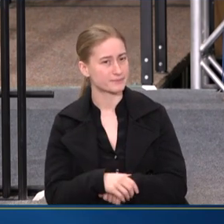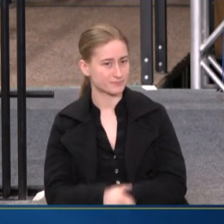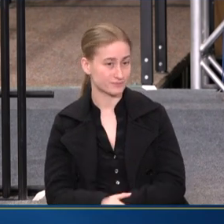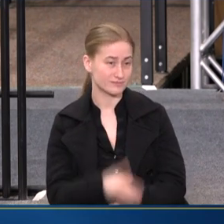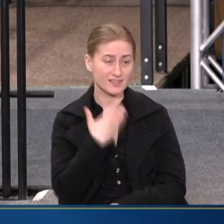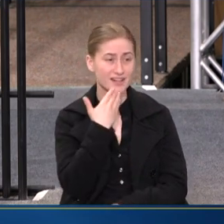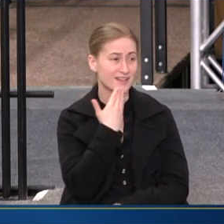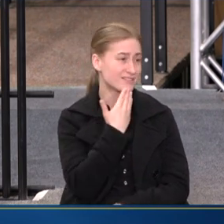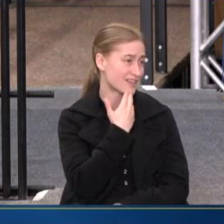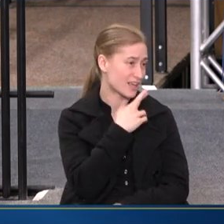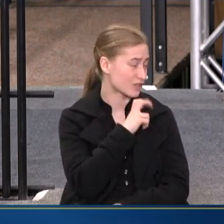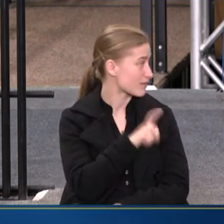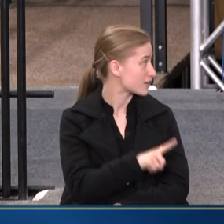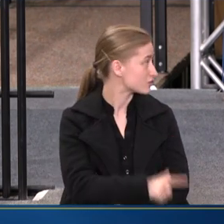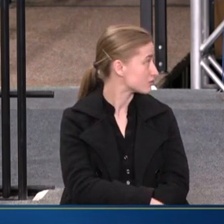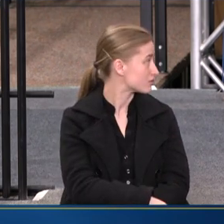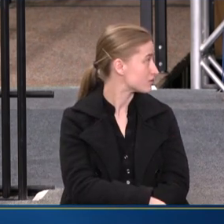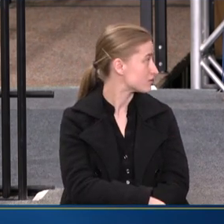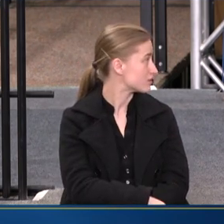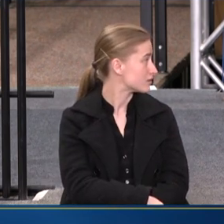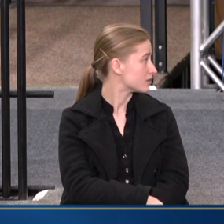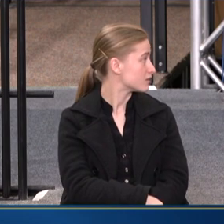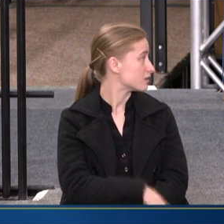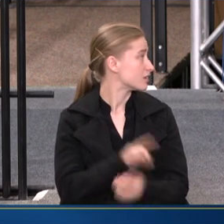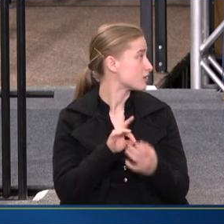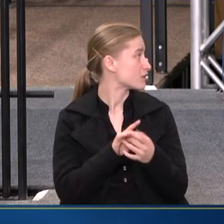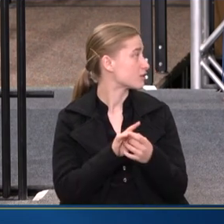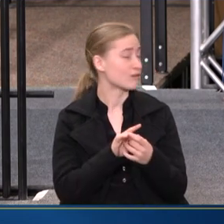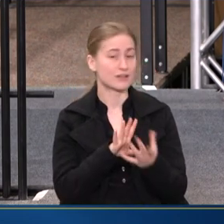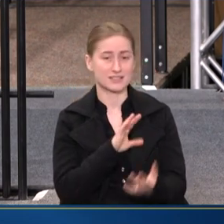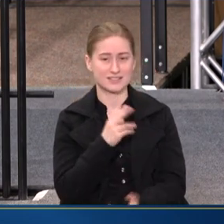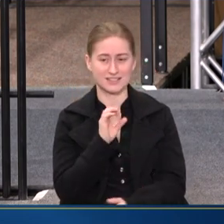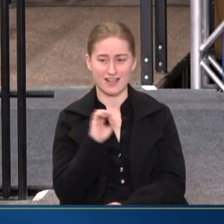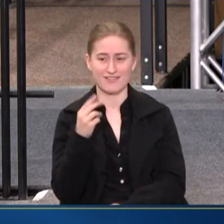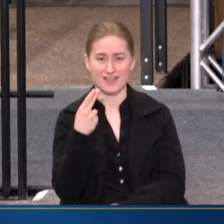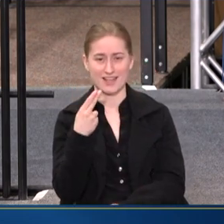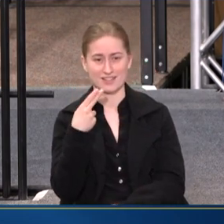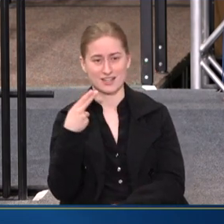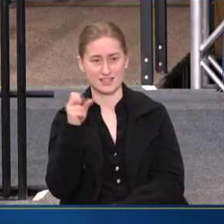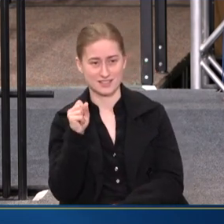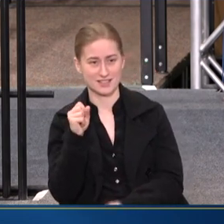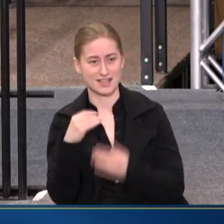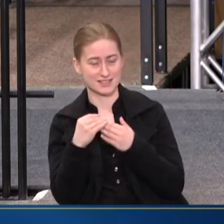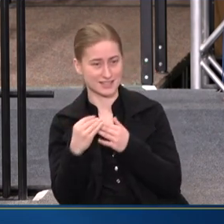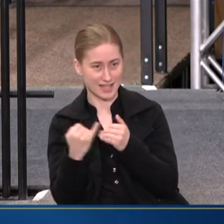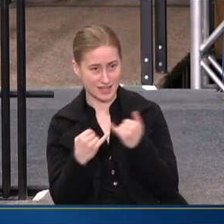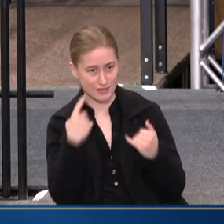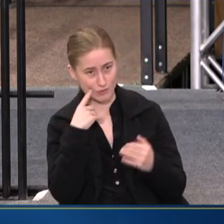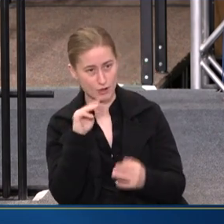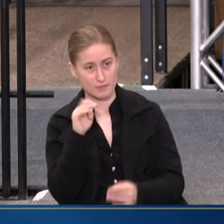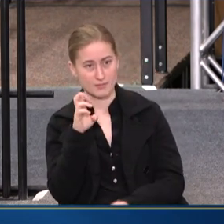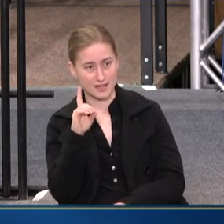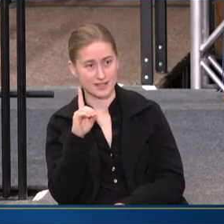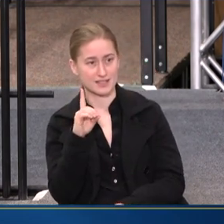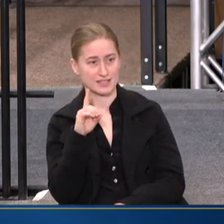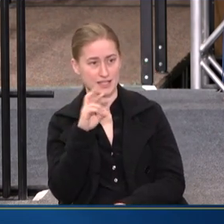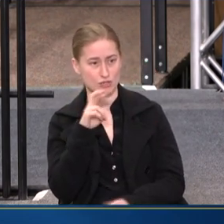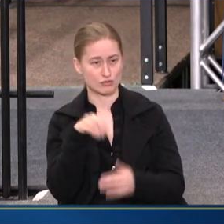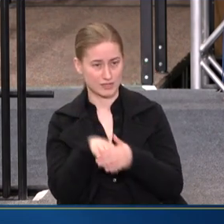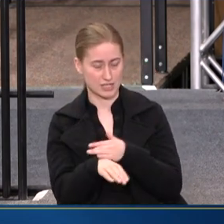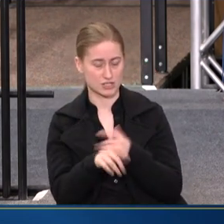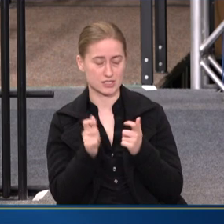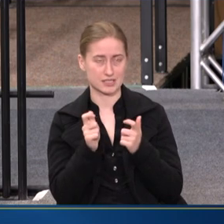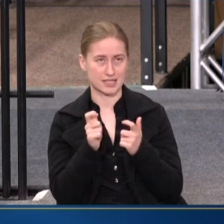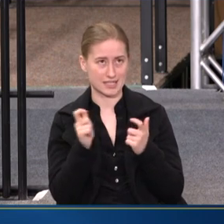Thank you, Rachel. The release of the HHS guideline on Medicaid reentry was a significant,